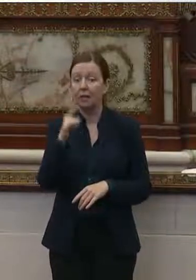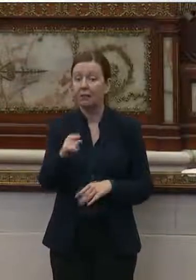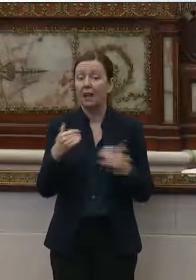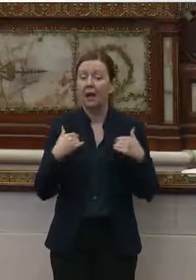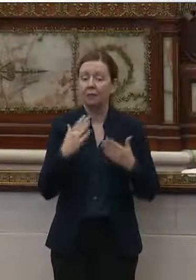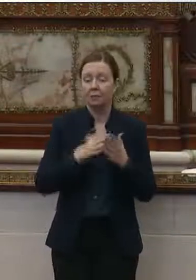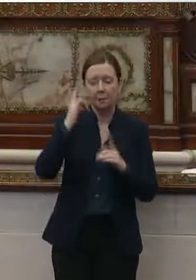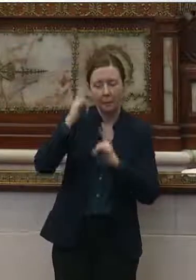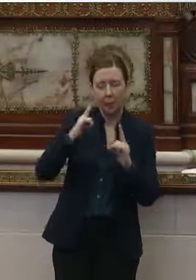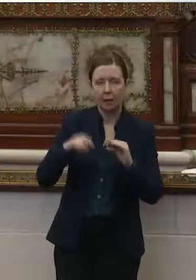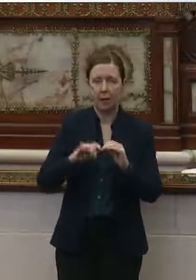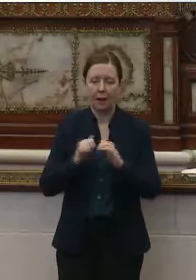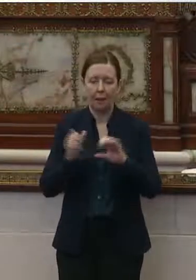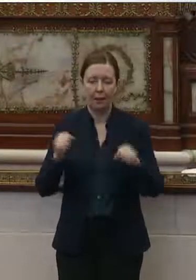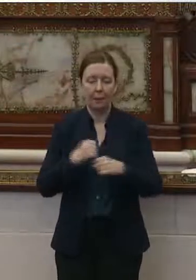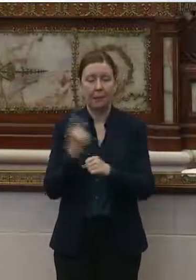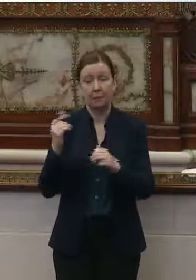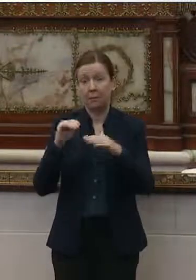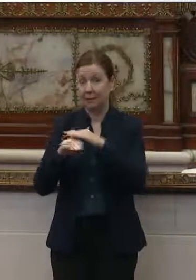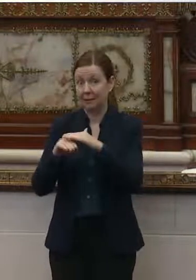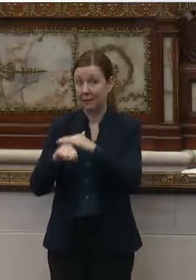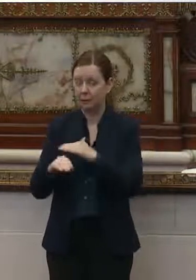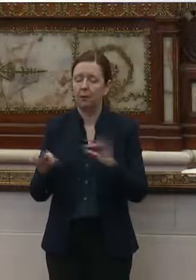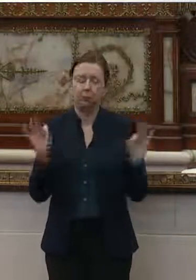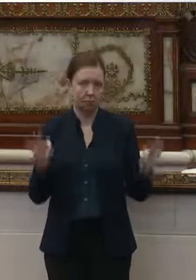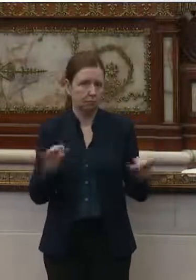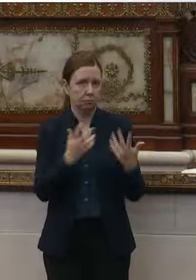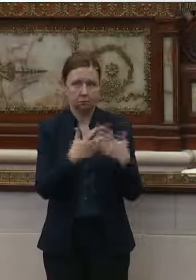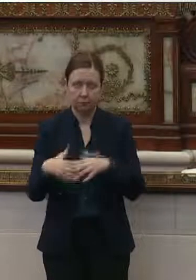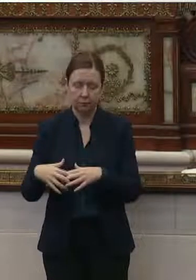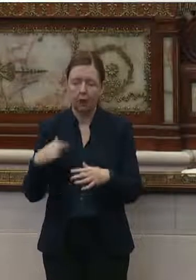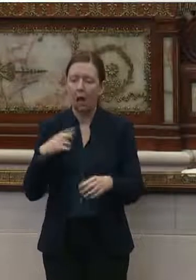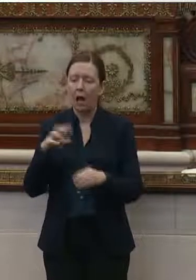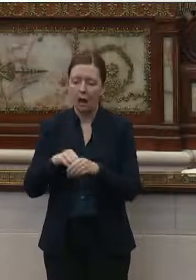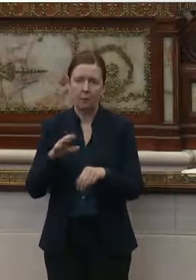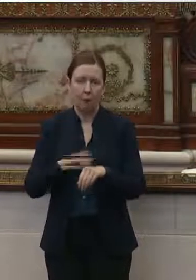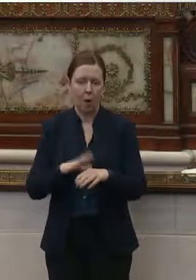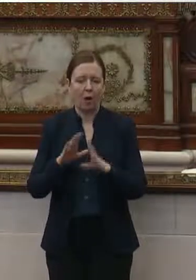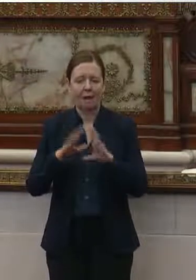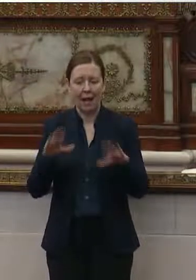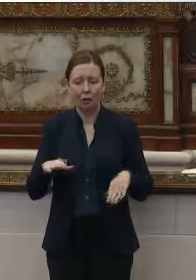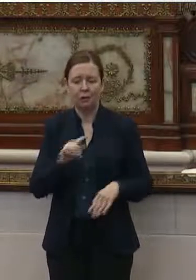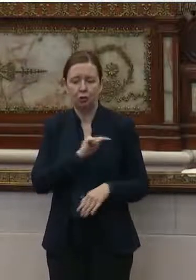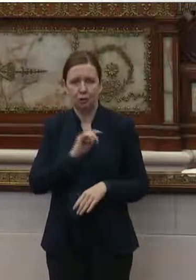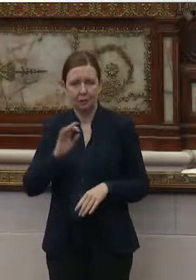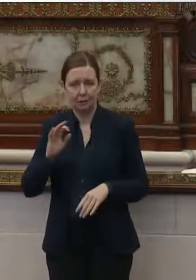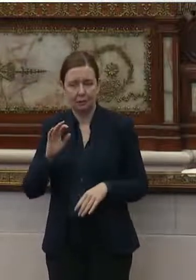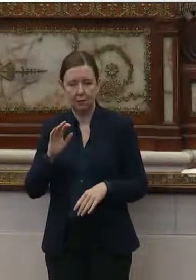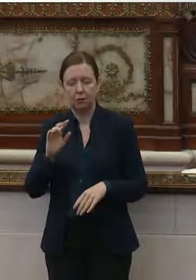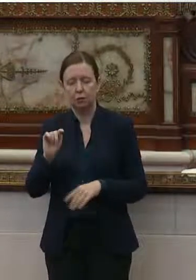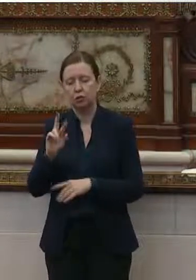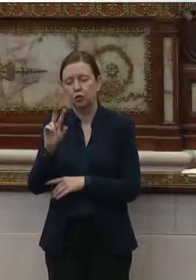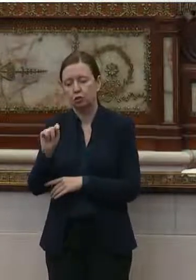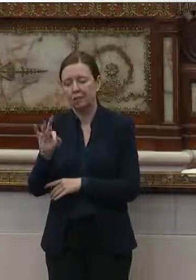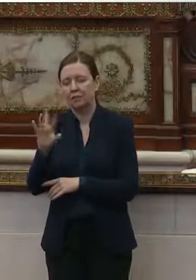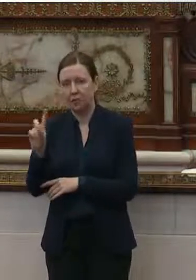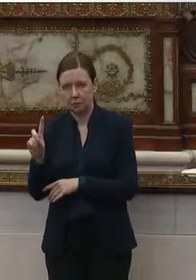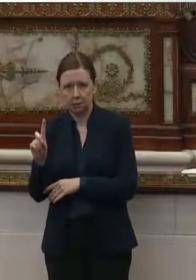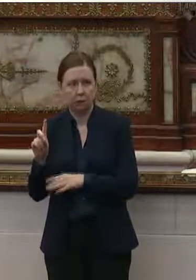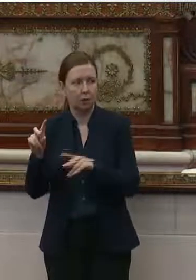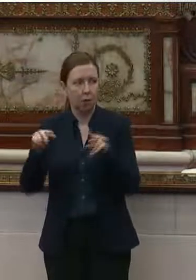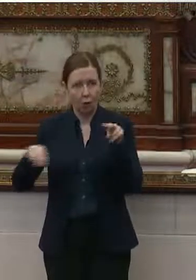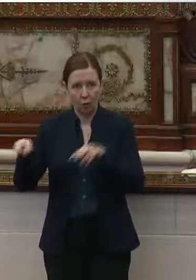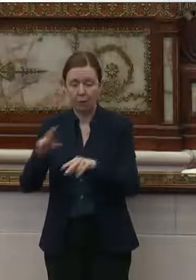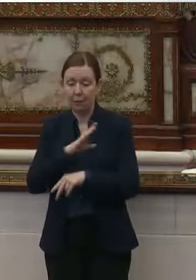have some thought about how to make something accessible. So we work on that. I sit on the Housing Trust Fund Oversight Board. So I'm always letting them know